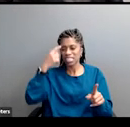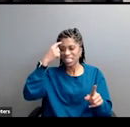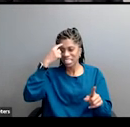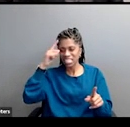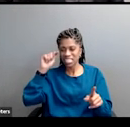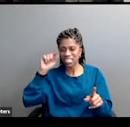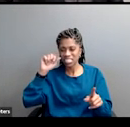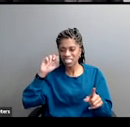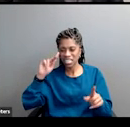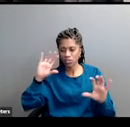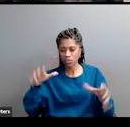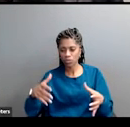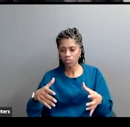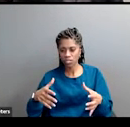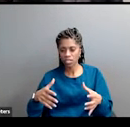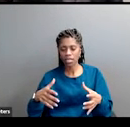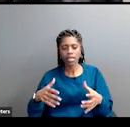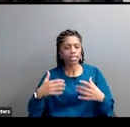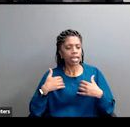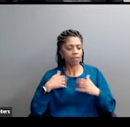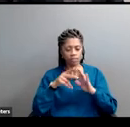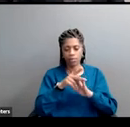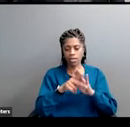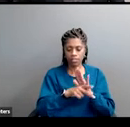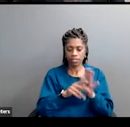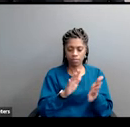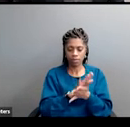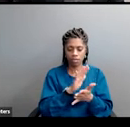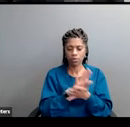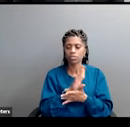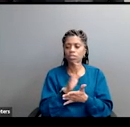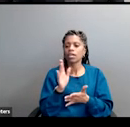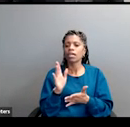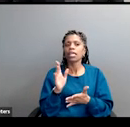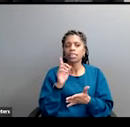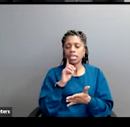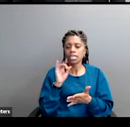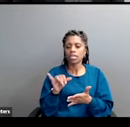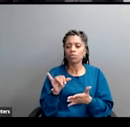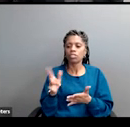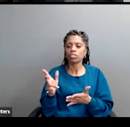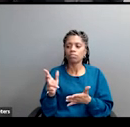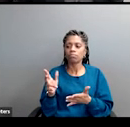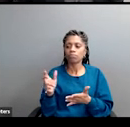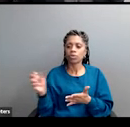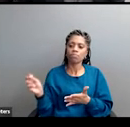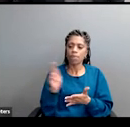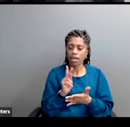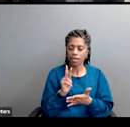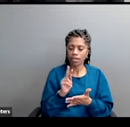policy papers arguing for Barry Goldwater's economic royalist vision.